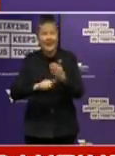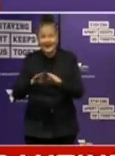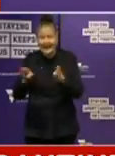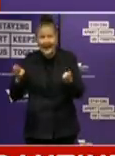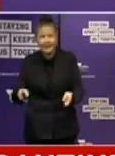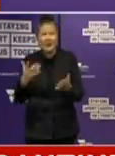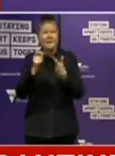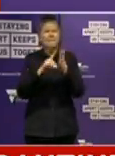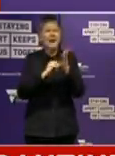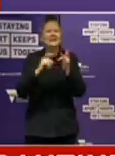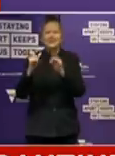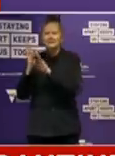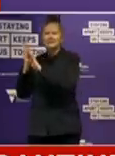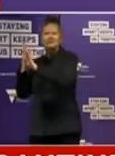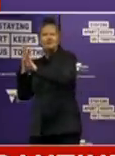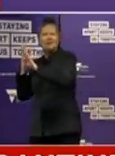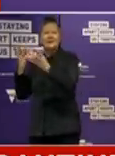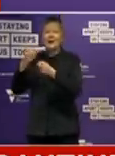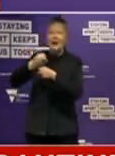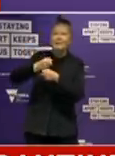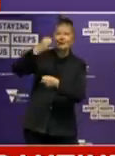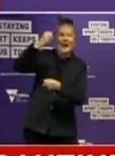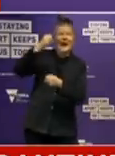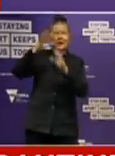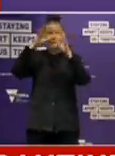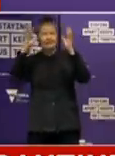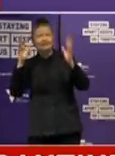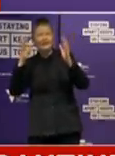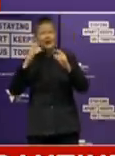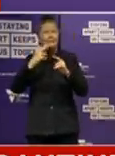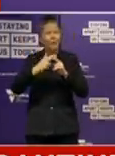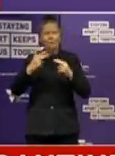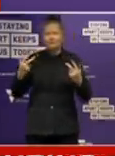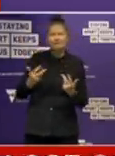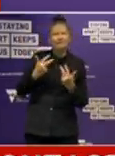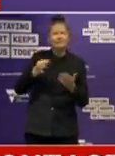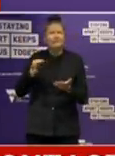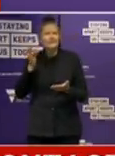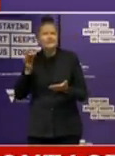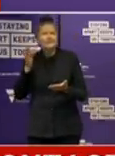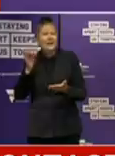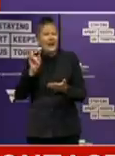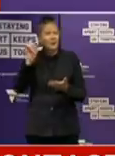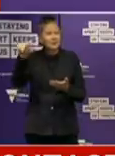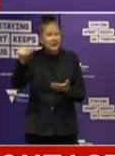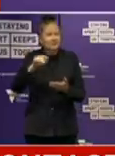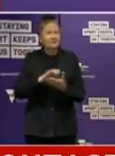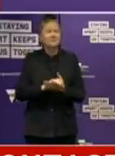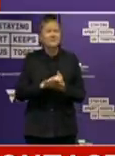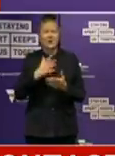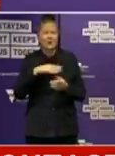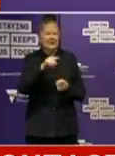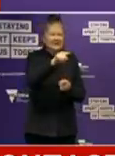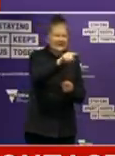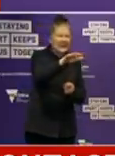umbrellas, and all of the apparatus needed for outdoor hospitality to reconfigure spaces, to convert areas